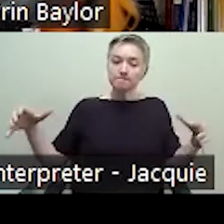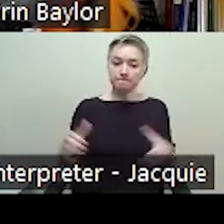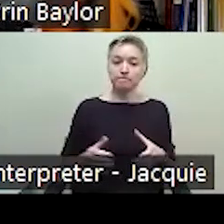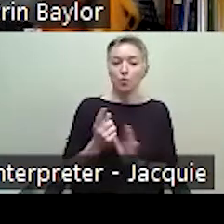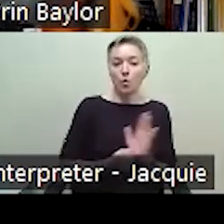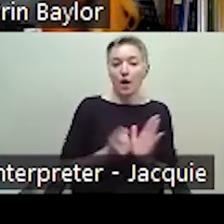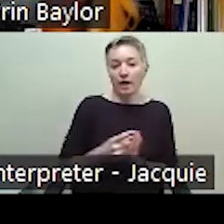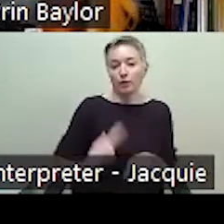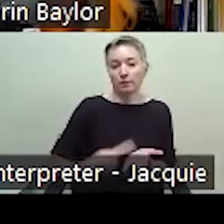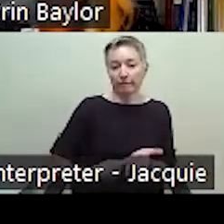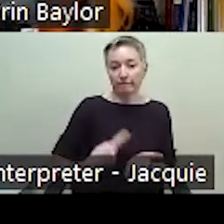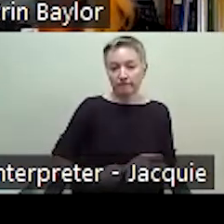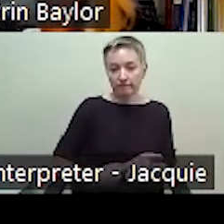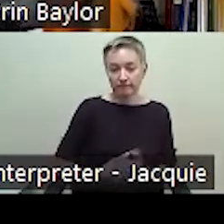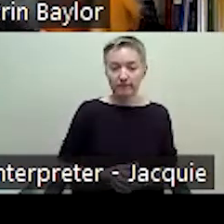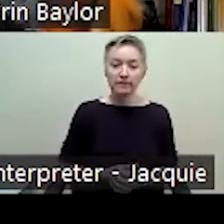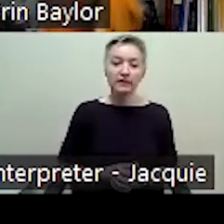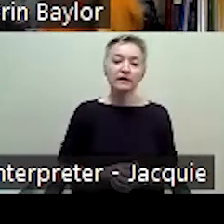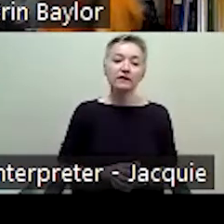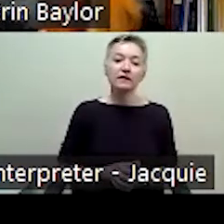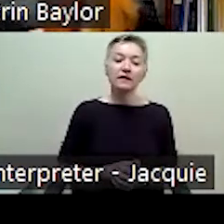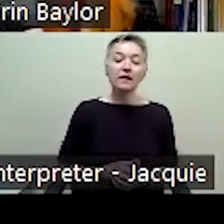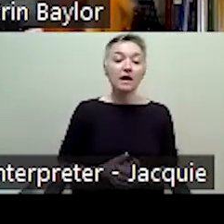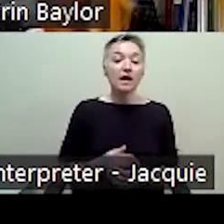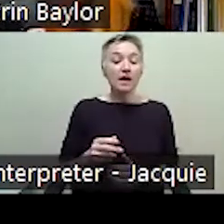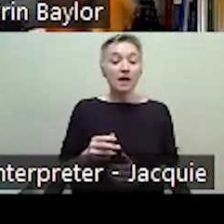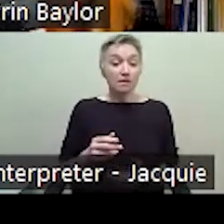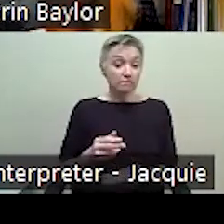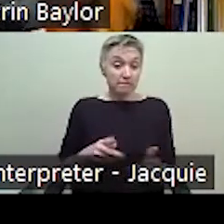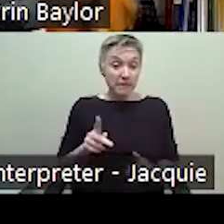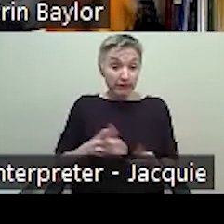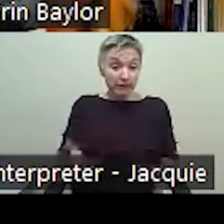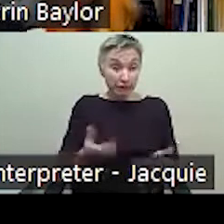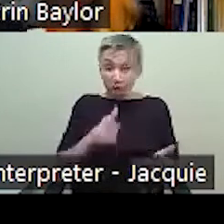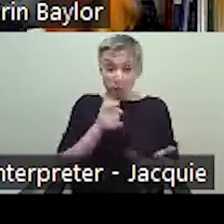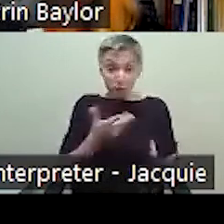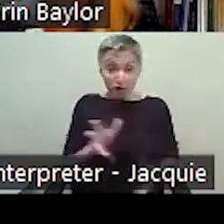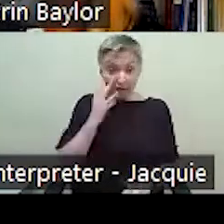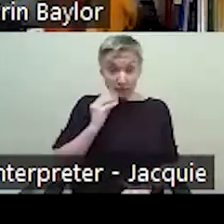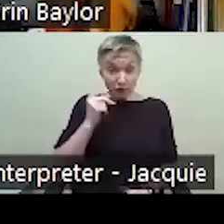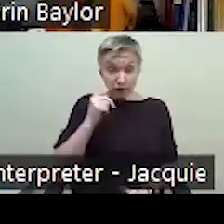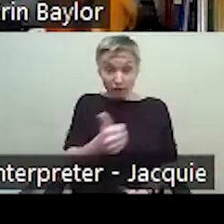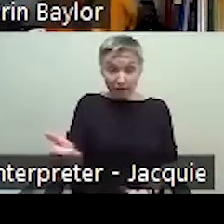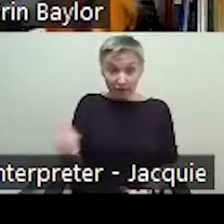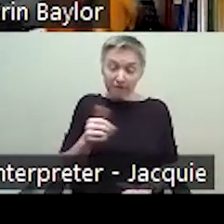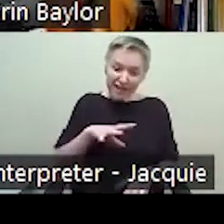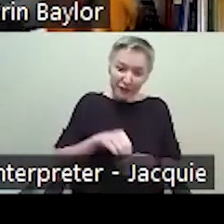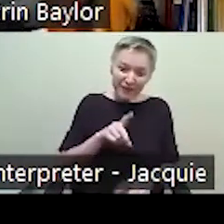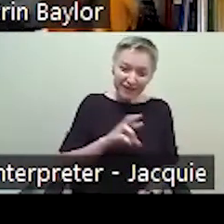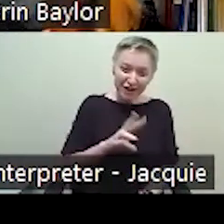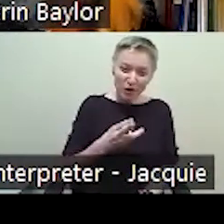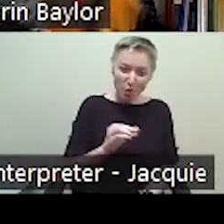those of you, including Dr. Wharton, but those of you who have participated in this, know that that debrief could be,